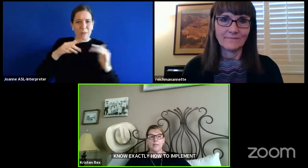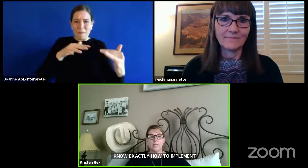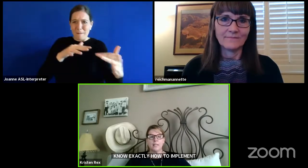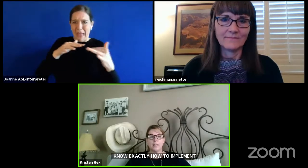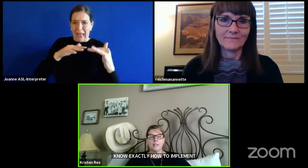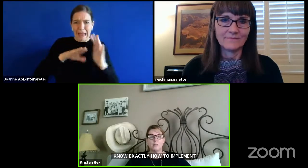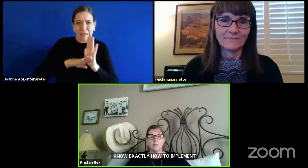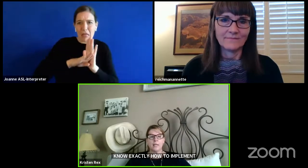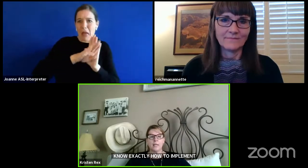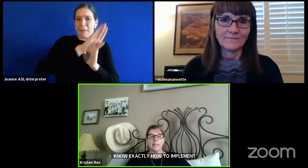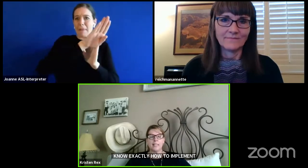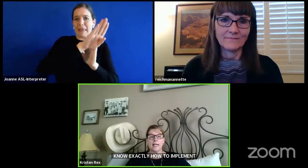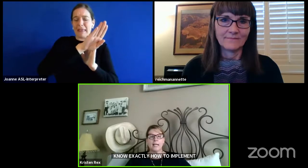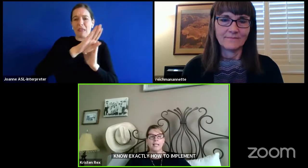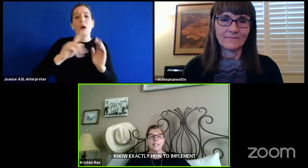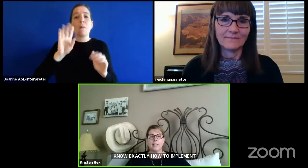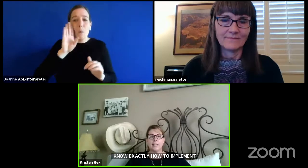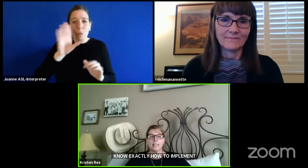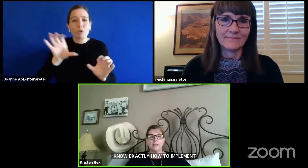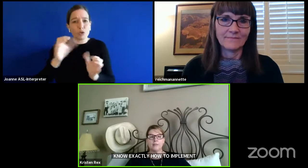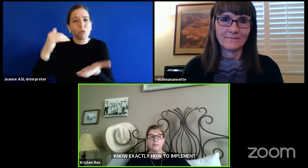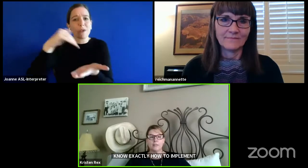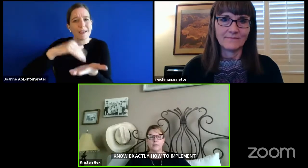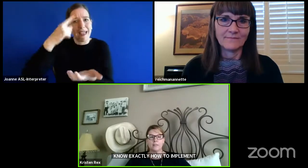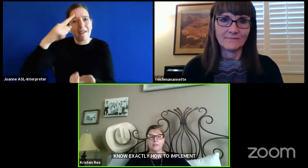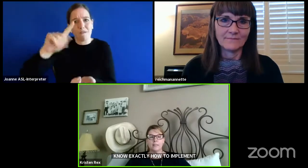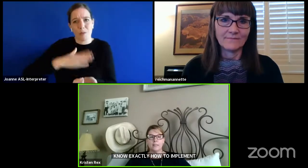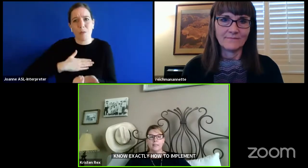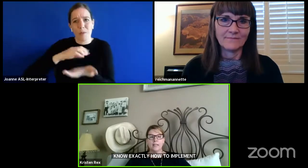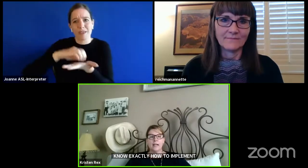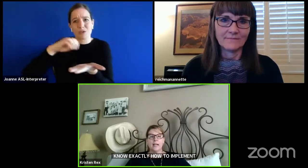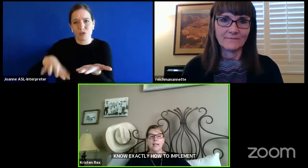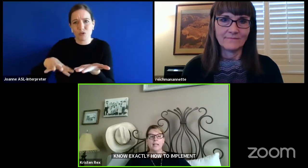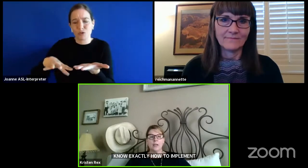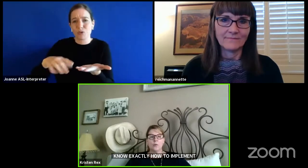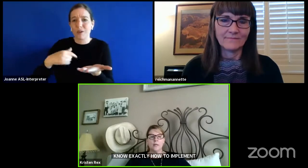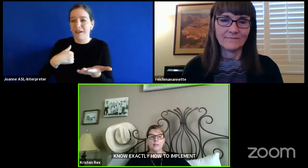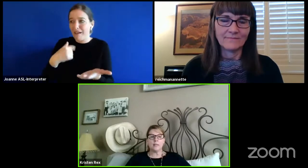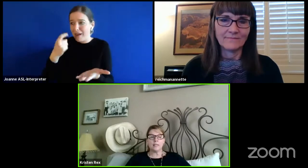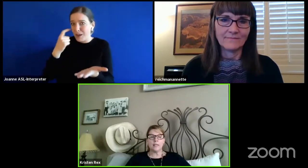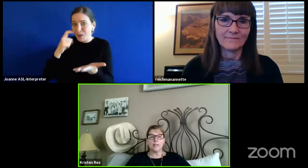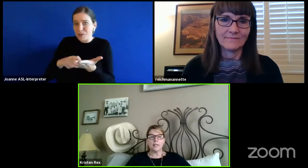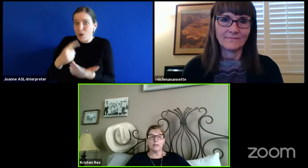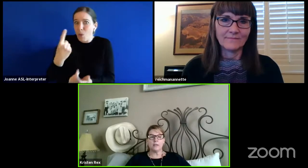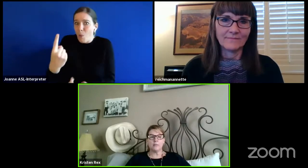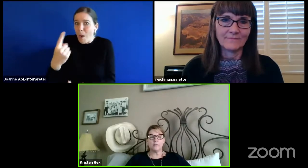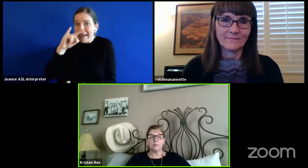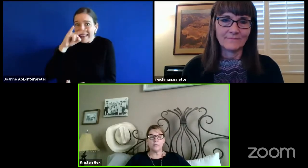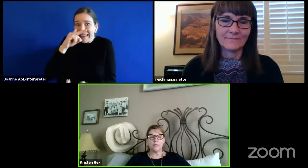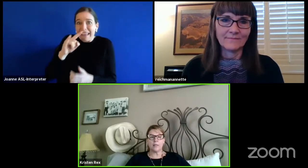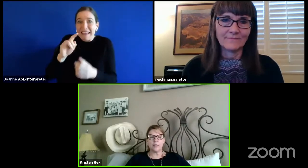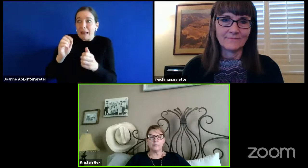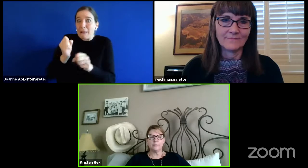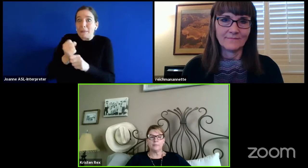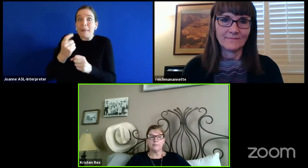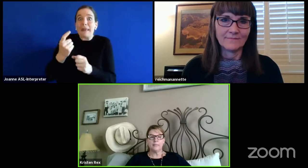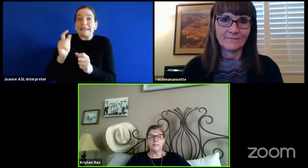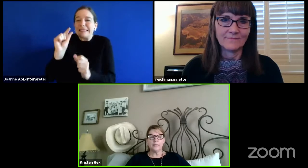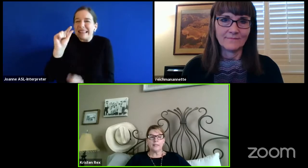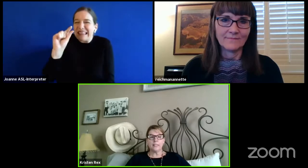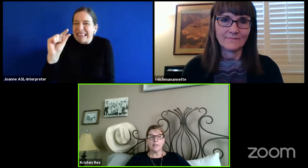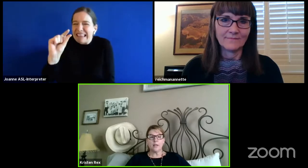one of my kids is making a tiny, tiny difference. I can't wait until I can hug them for real again.